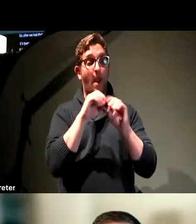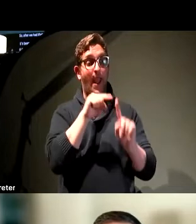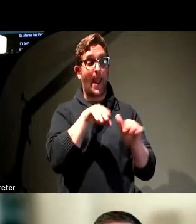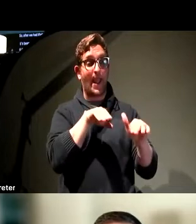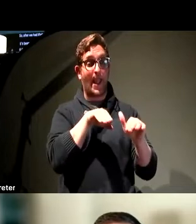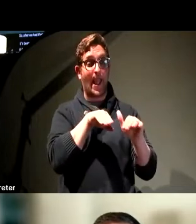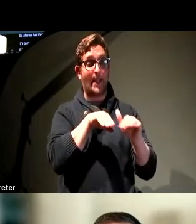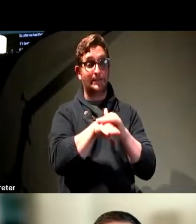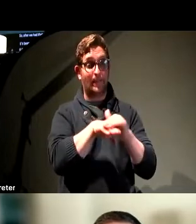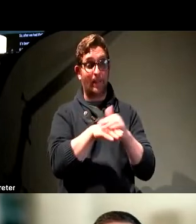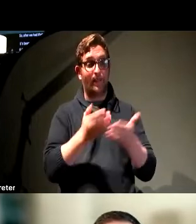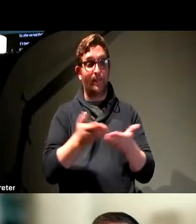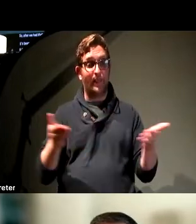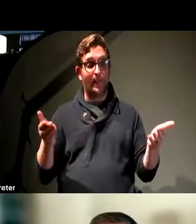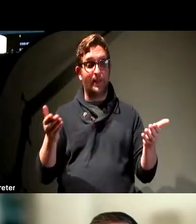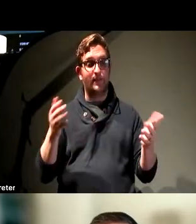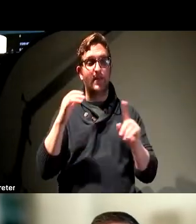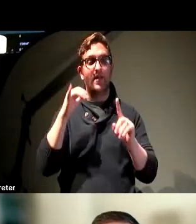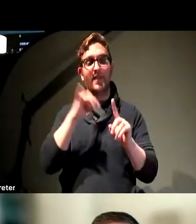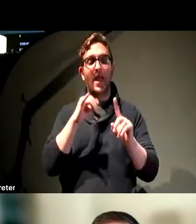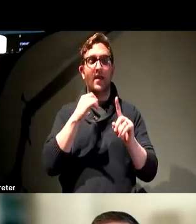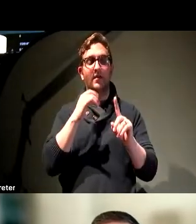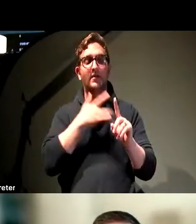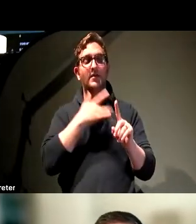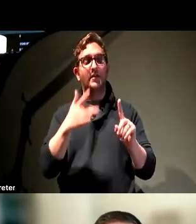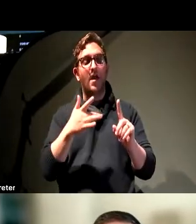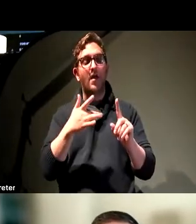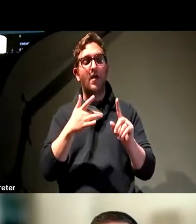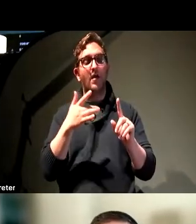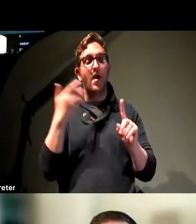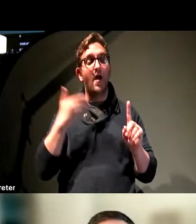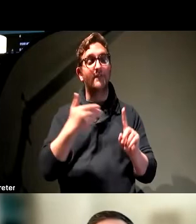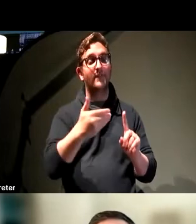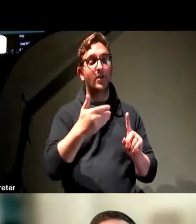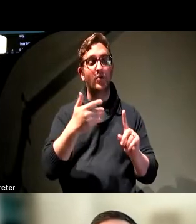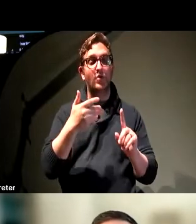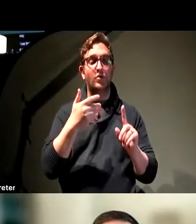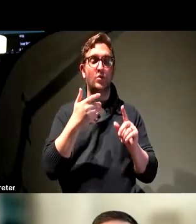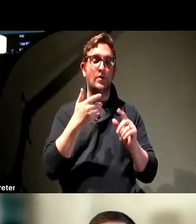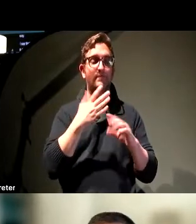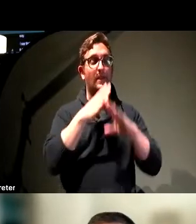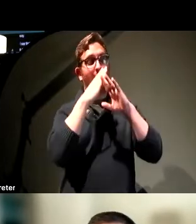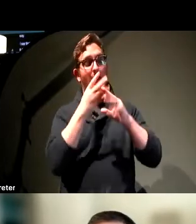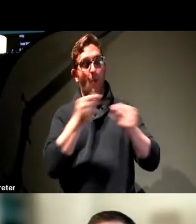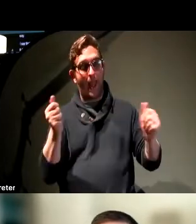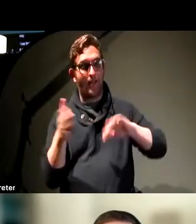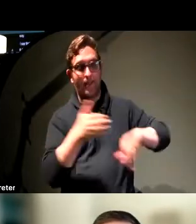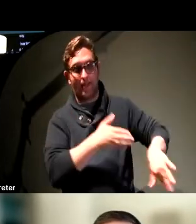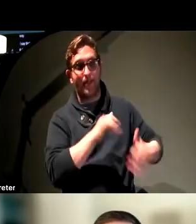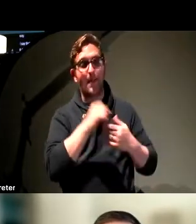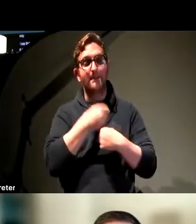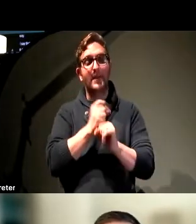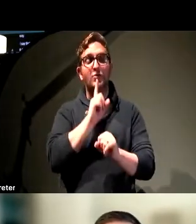the way. I say that a fair amount of the time. Accessibility is often about getting the web out of people's way. It's about making sure that people with